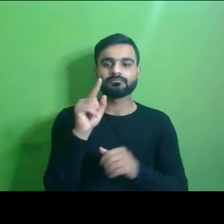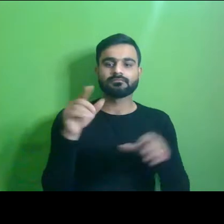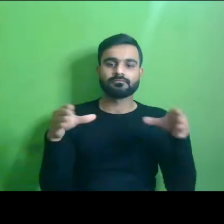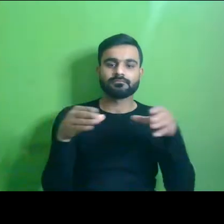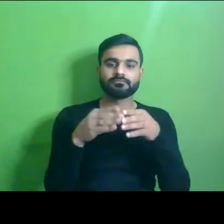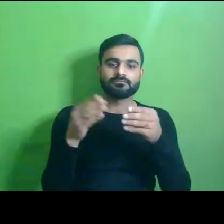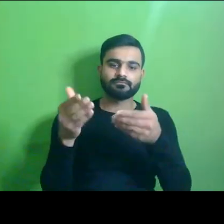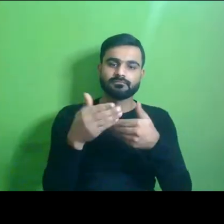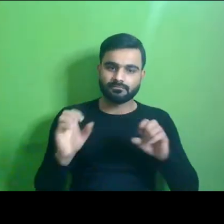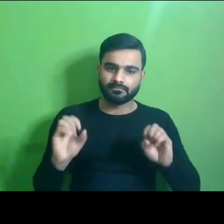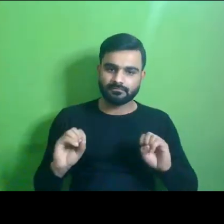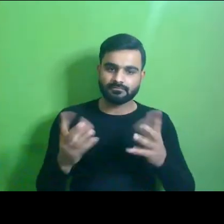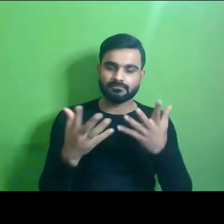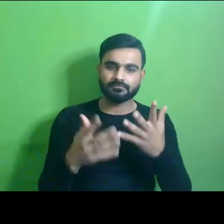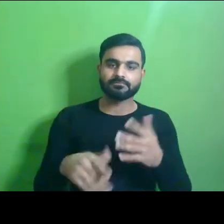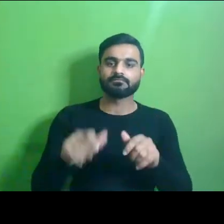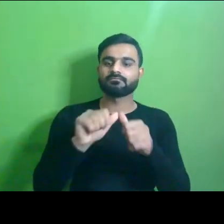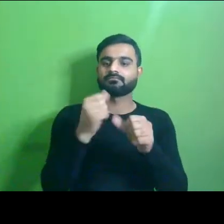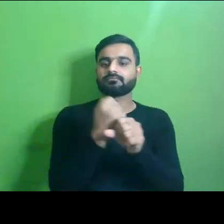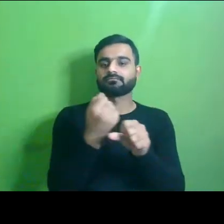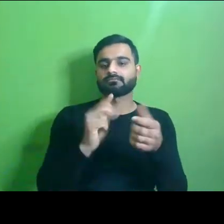to begin with the first part of the agenda.